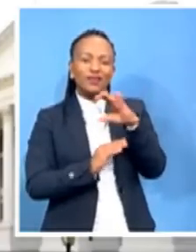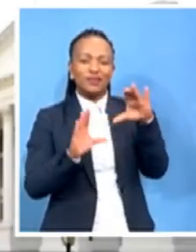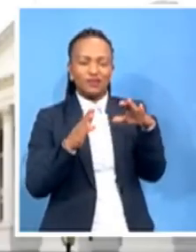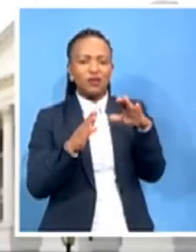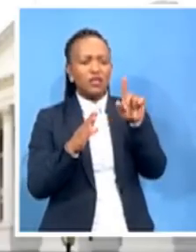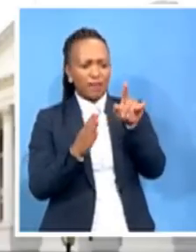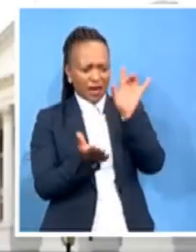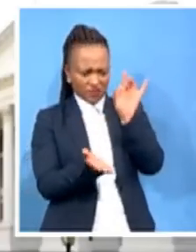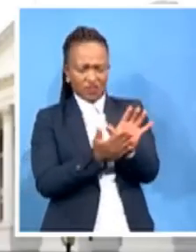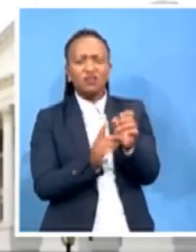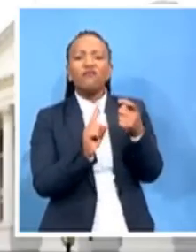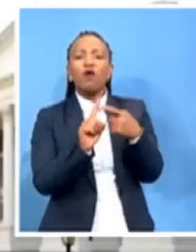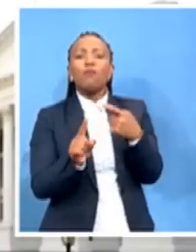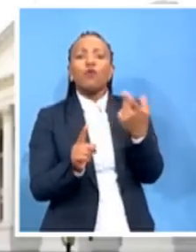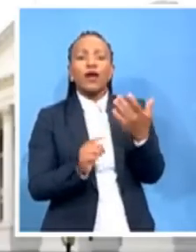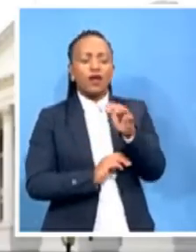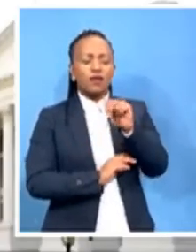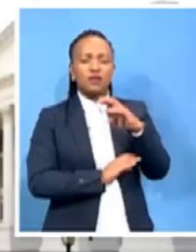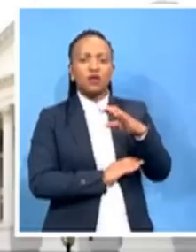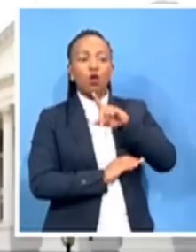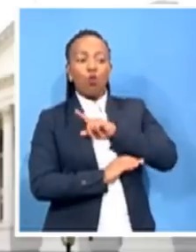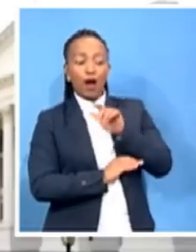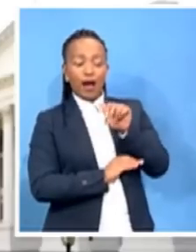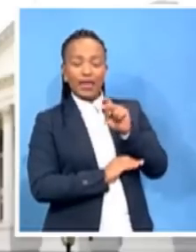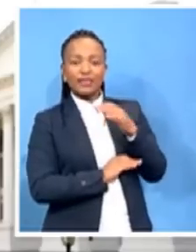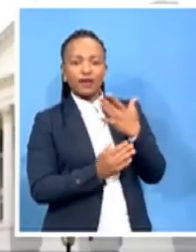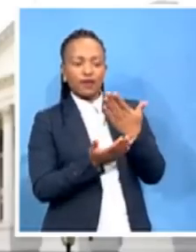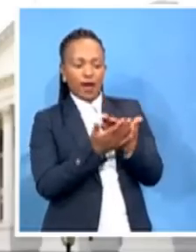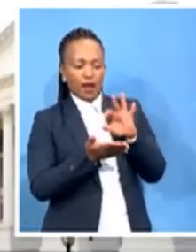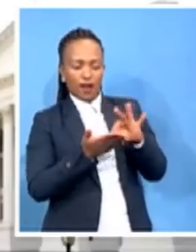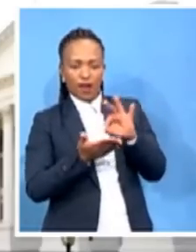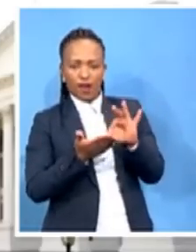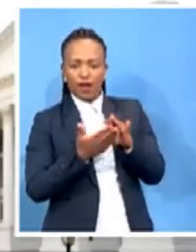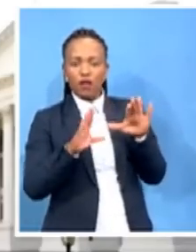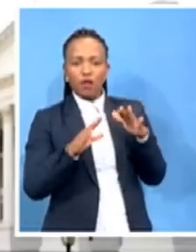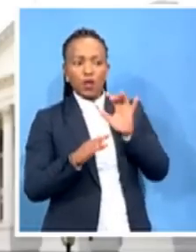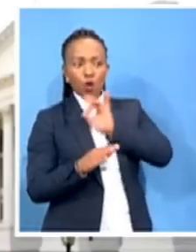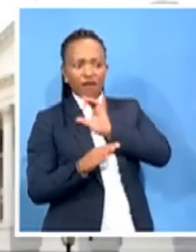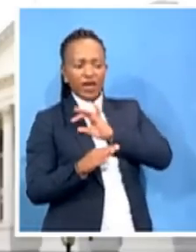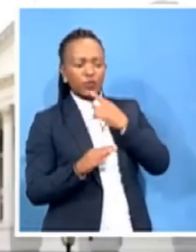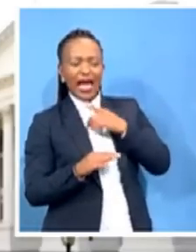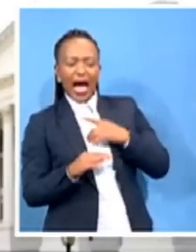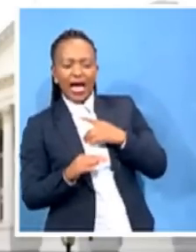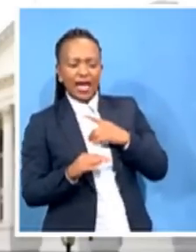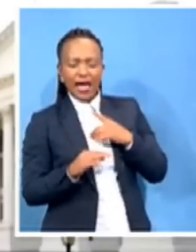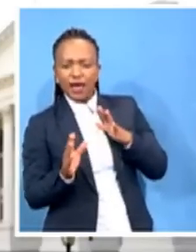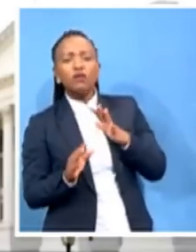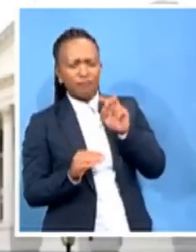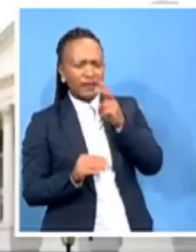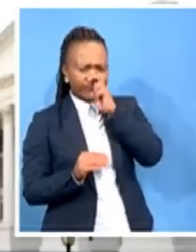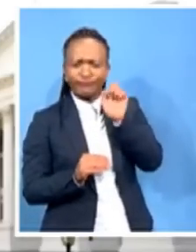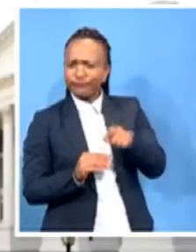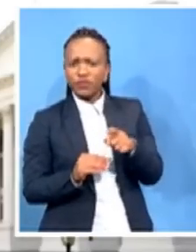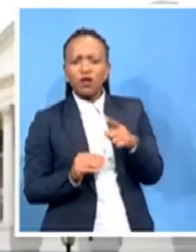ANC must cleanse itself. We must not be afraid to deal with this thing harshly and not by faces of other people.